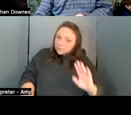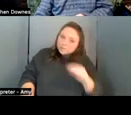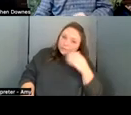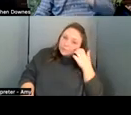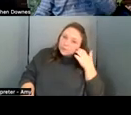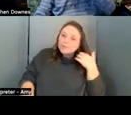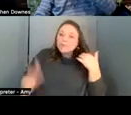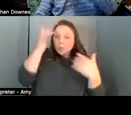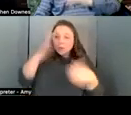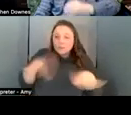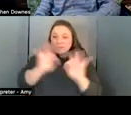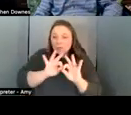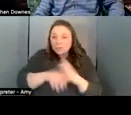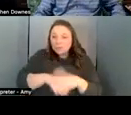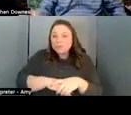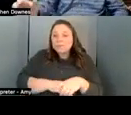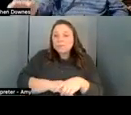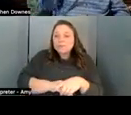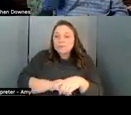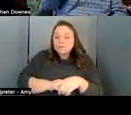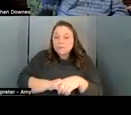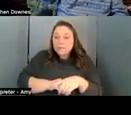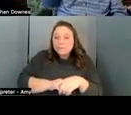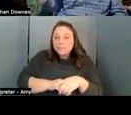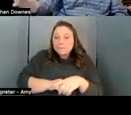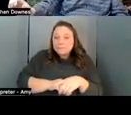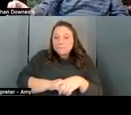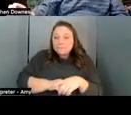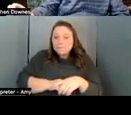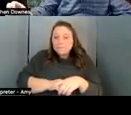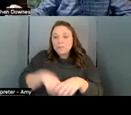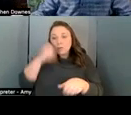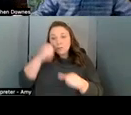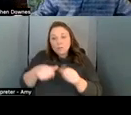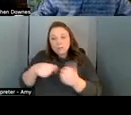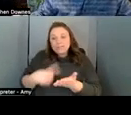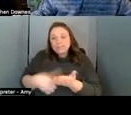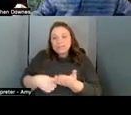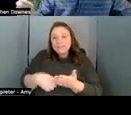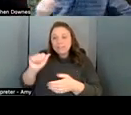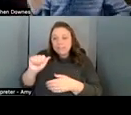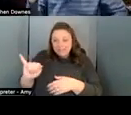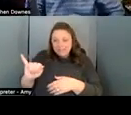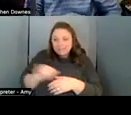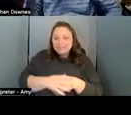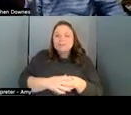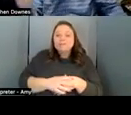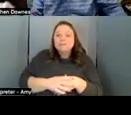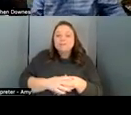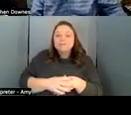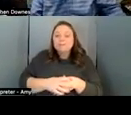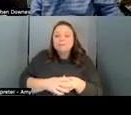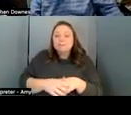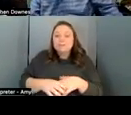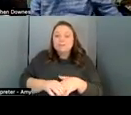well remember we were talking about artificial intelligence yeah remember